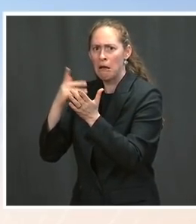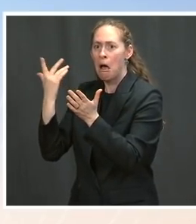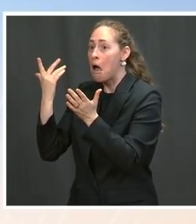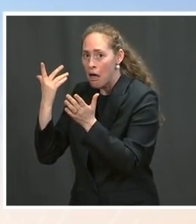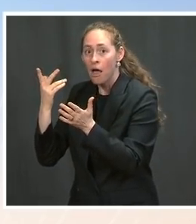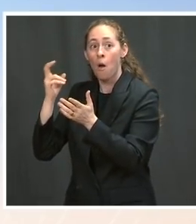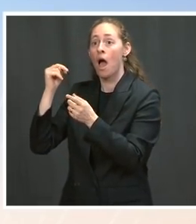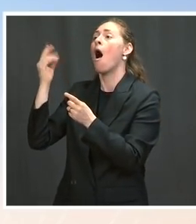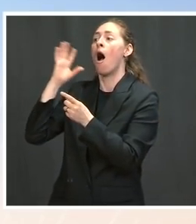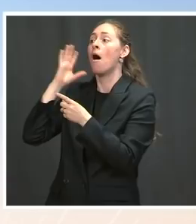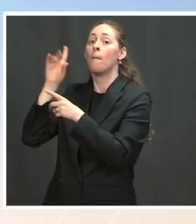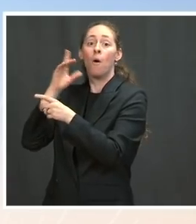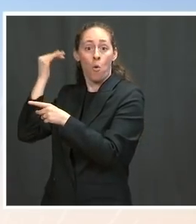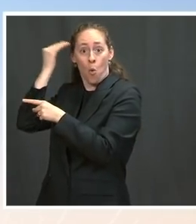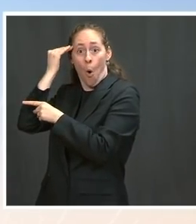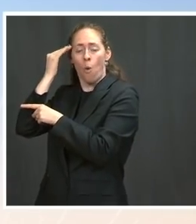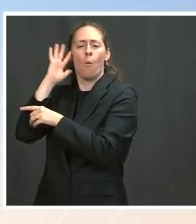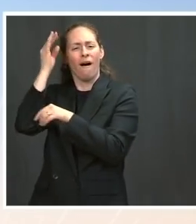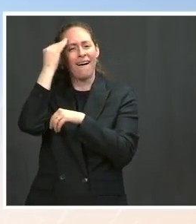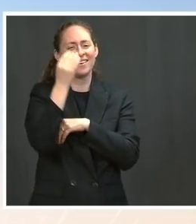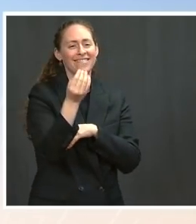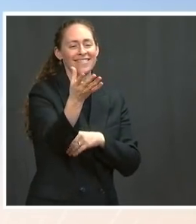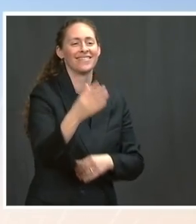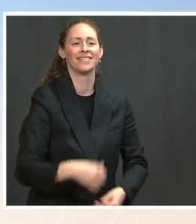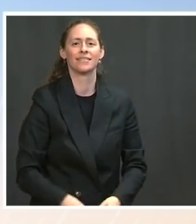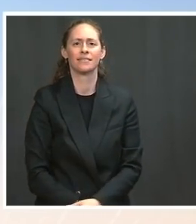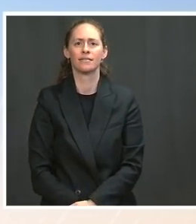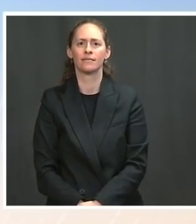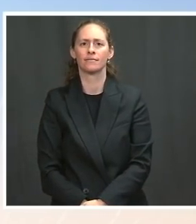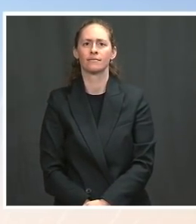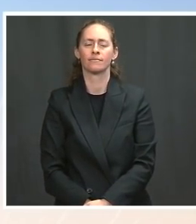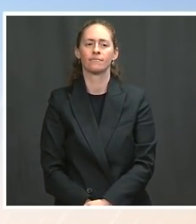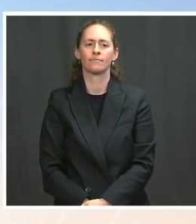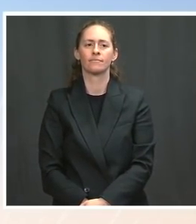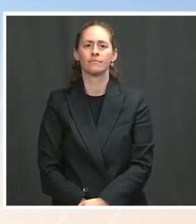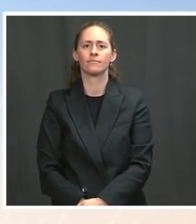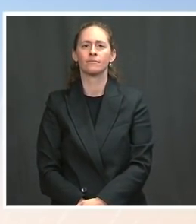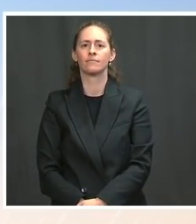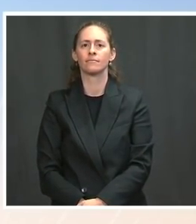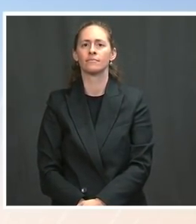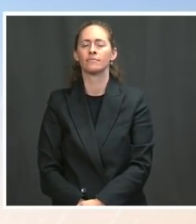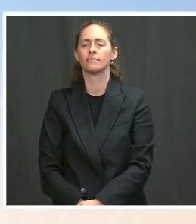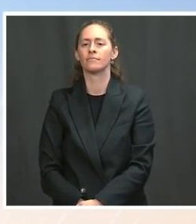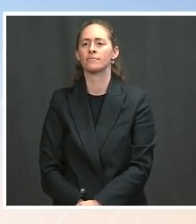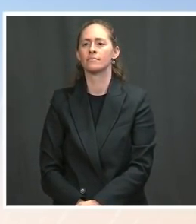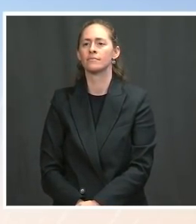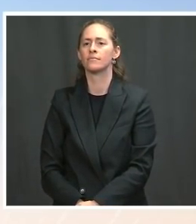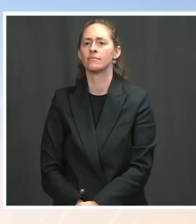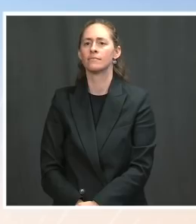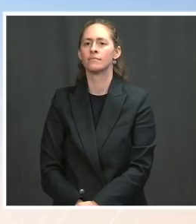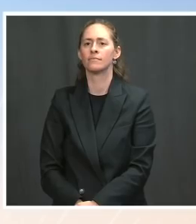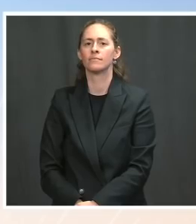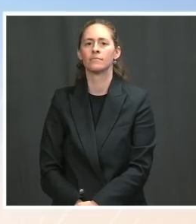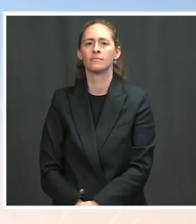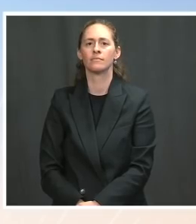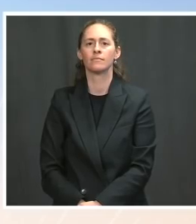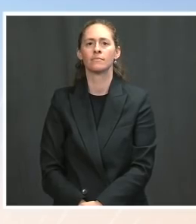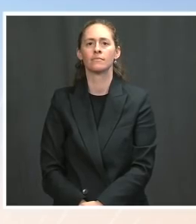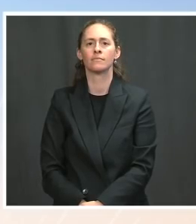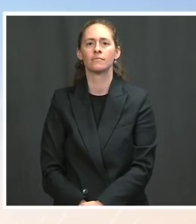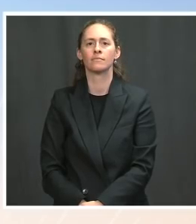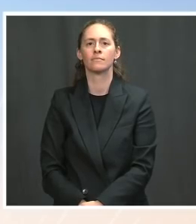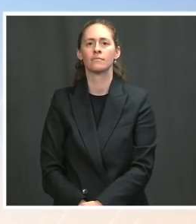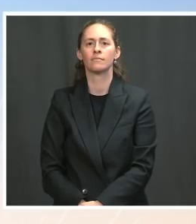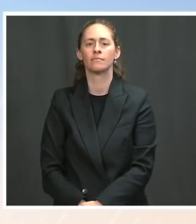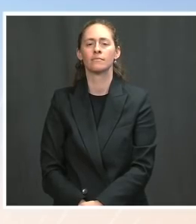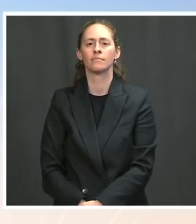way when it is scheduled and once he has that appointment. Go ahead. The Press. There have been a number of media reports in recent days